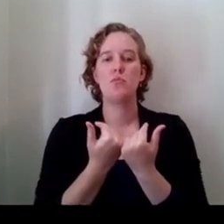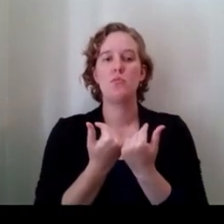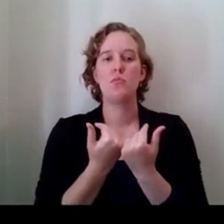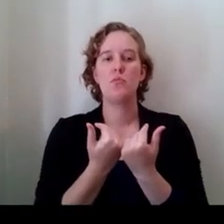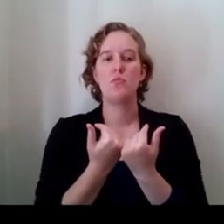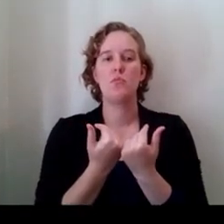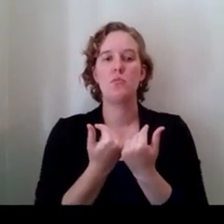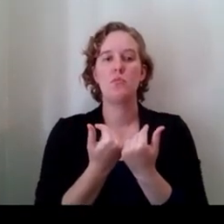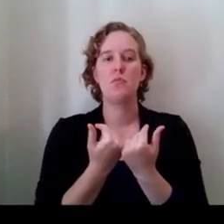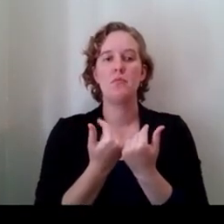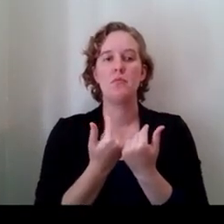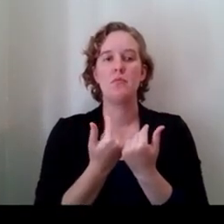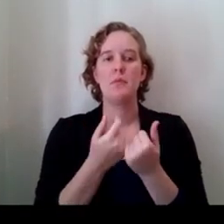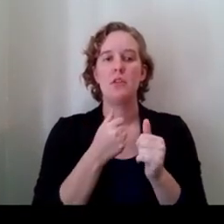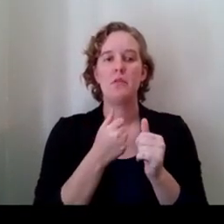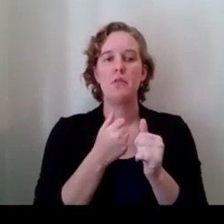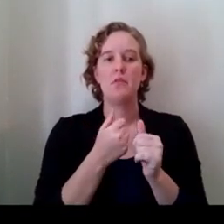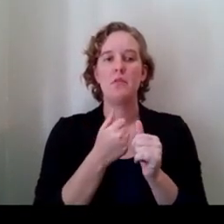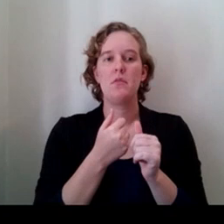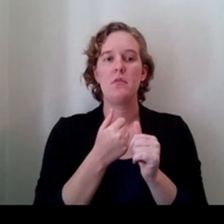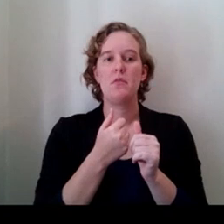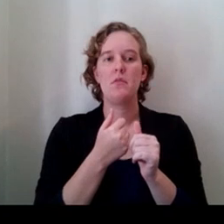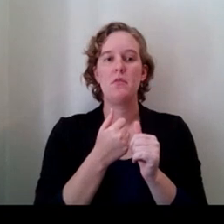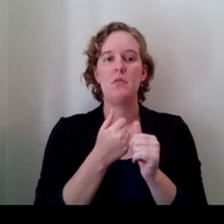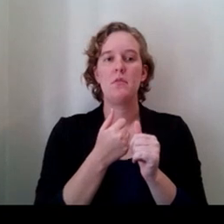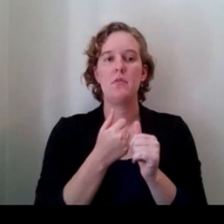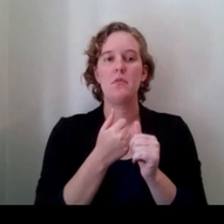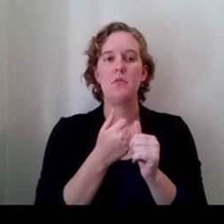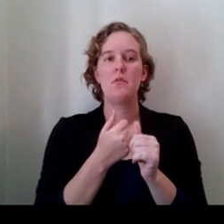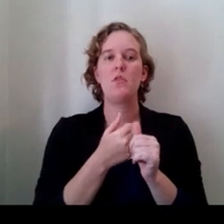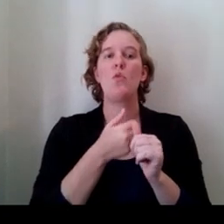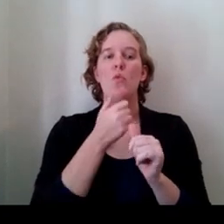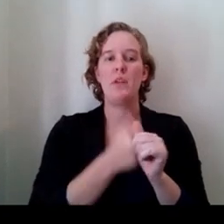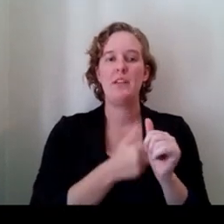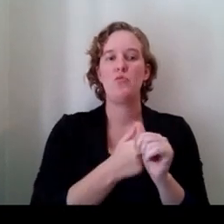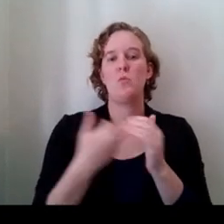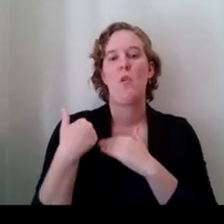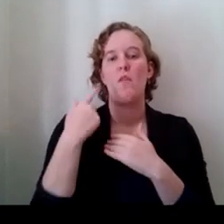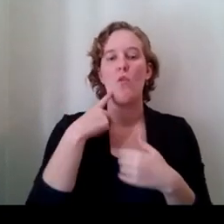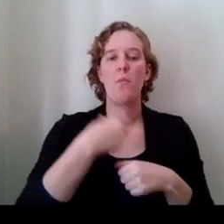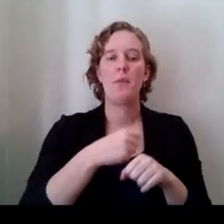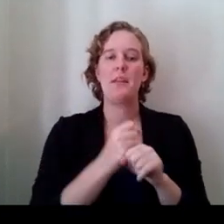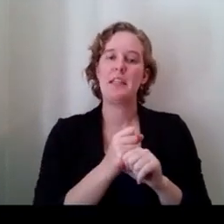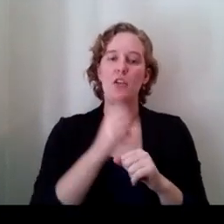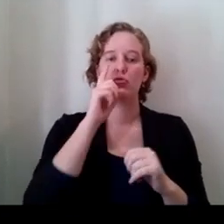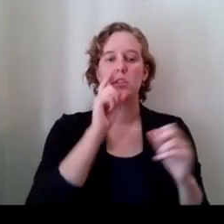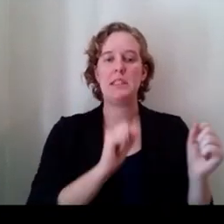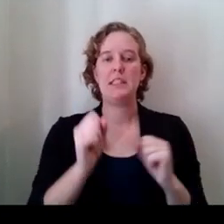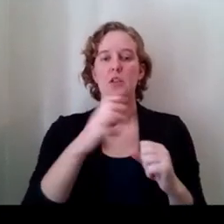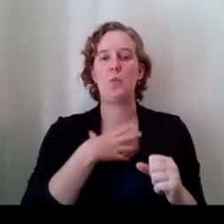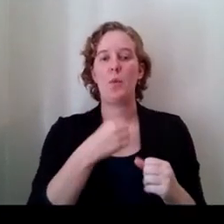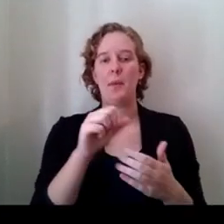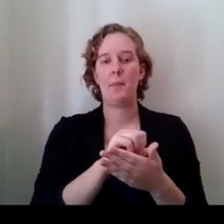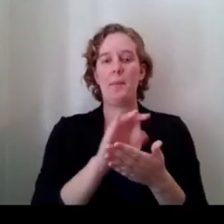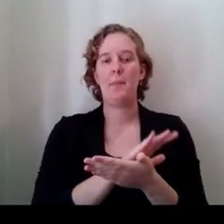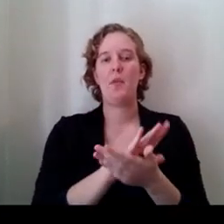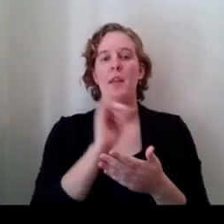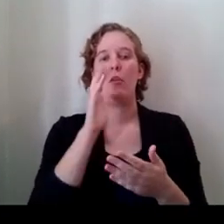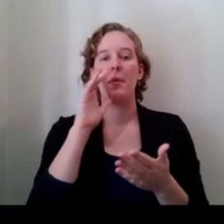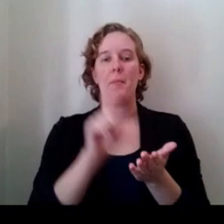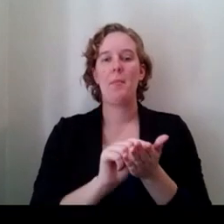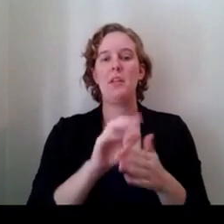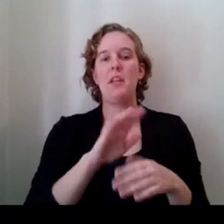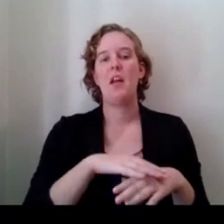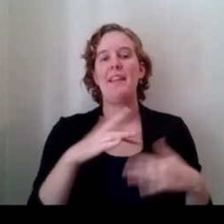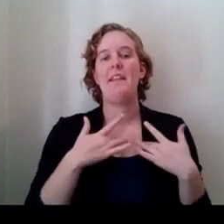are each charged with producing a strategic white paper that will be published on the events web